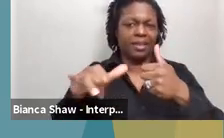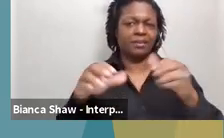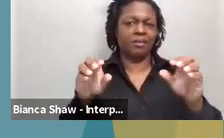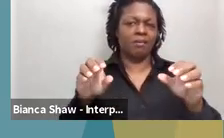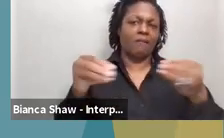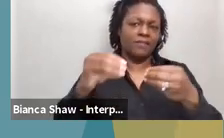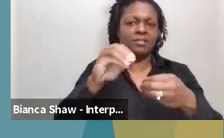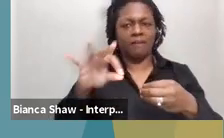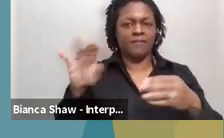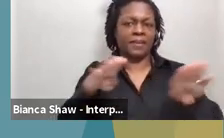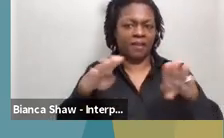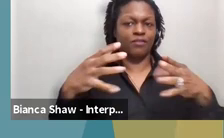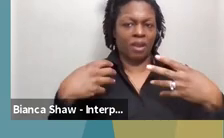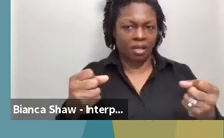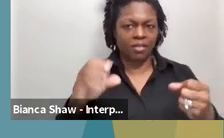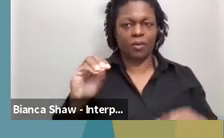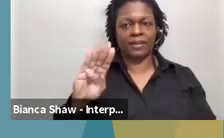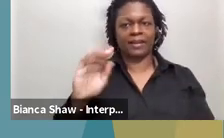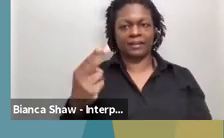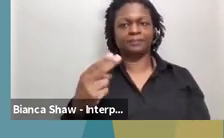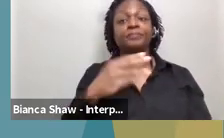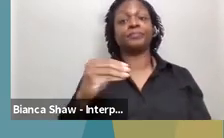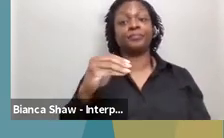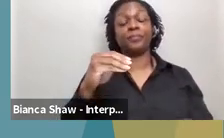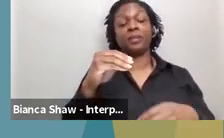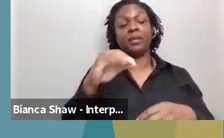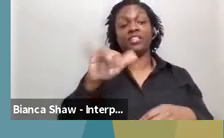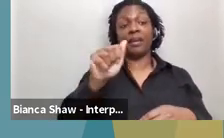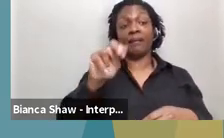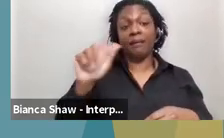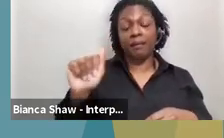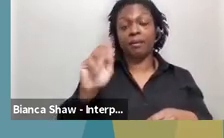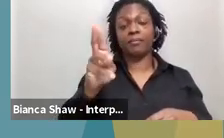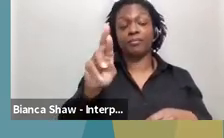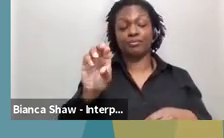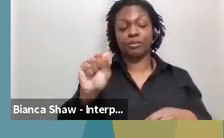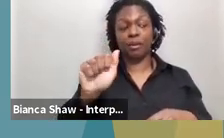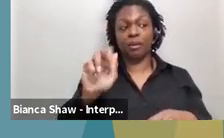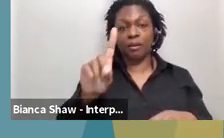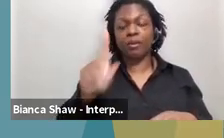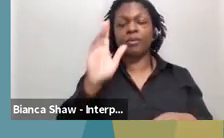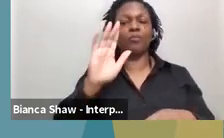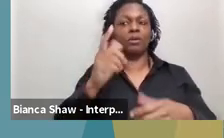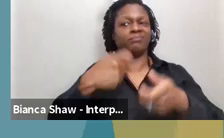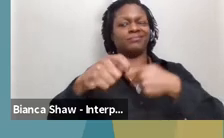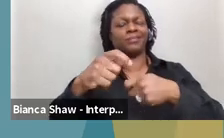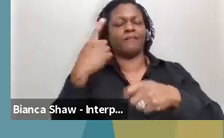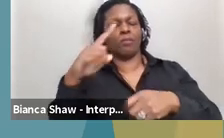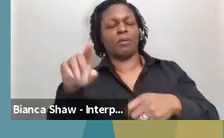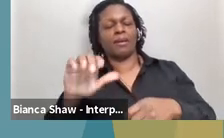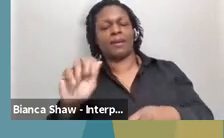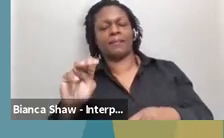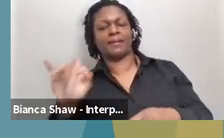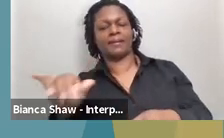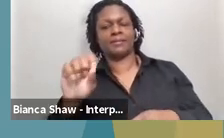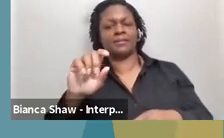And we have Jana Broussard, will be filling in for Amy Zapata, and Jana